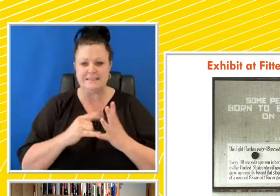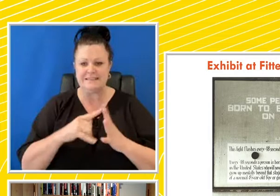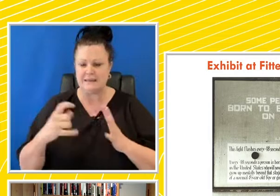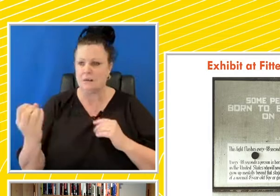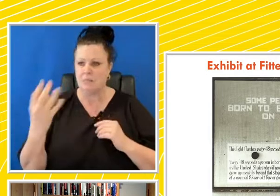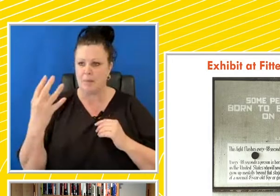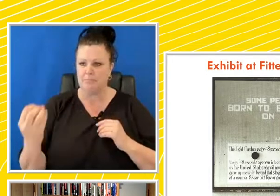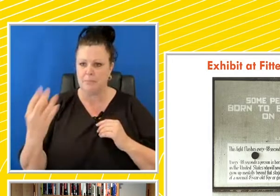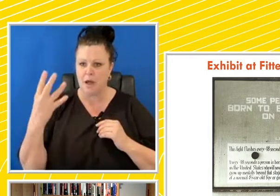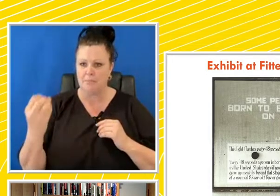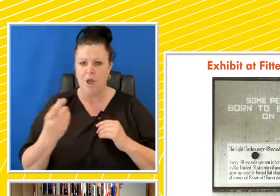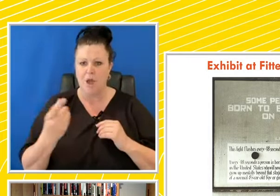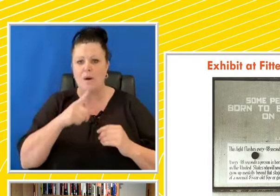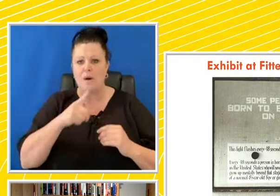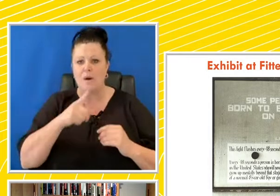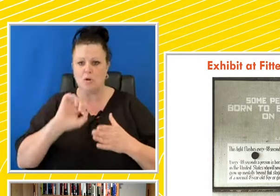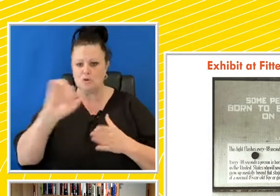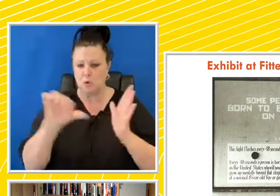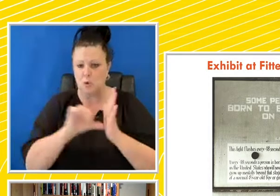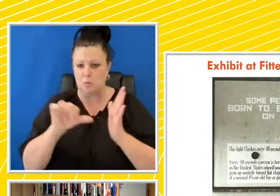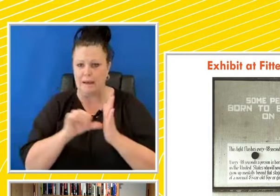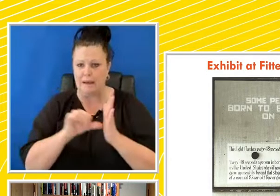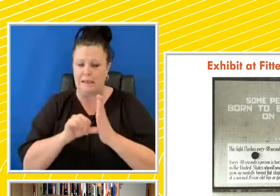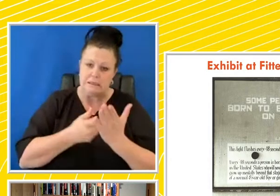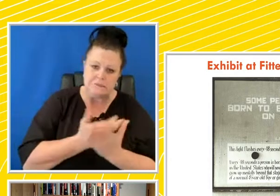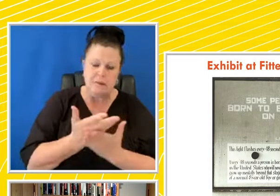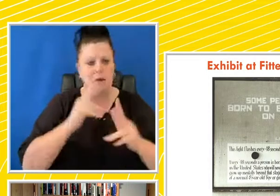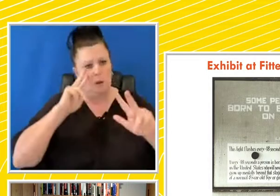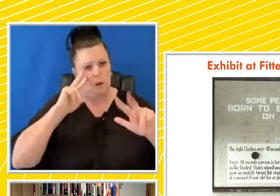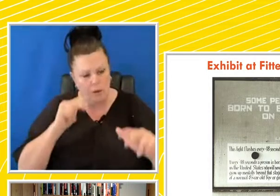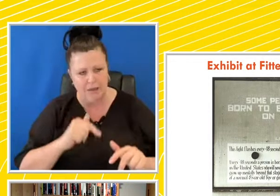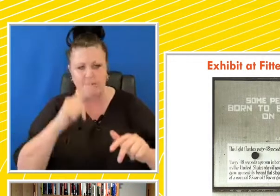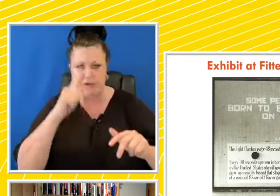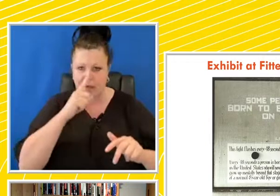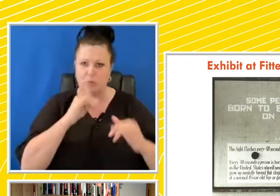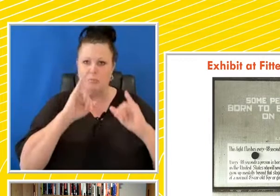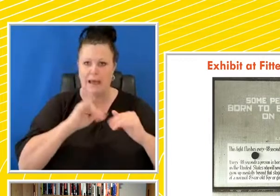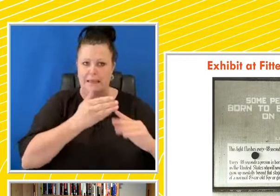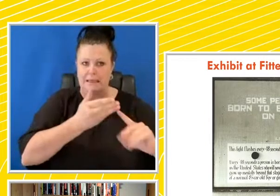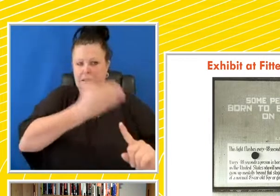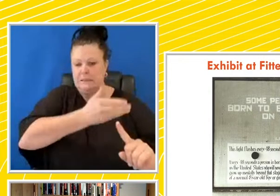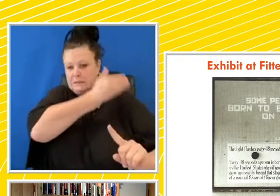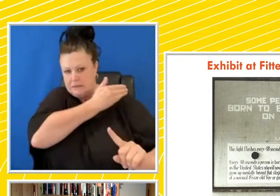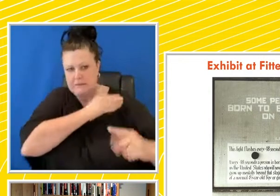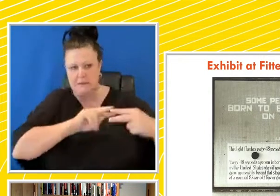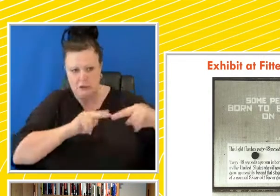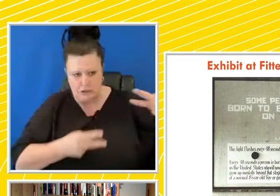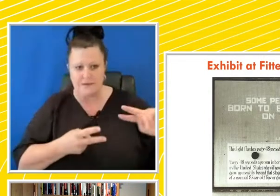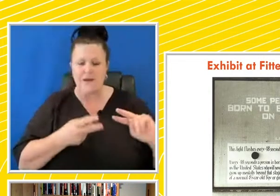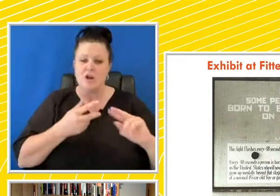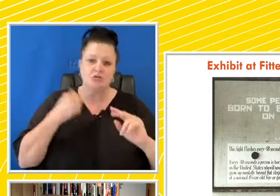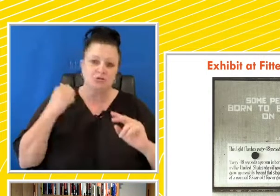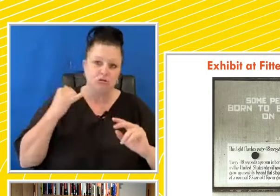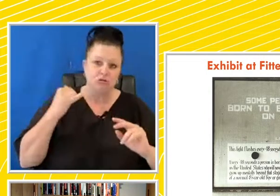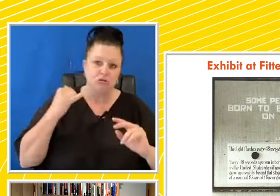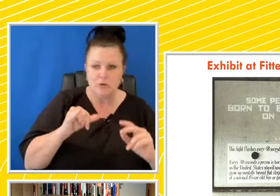Every 15 seconds, $100 of your money goes for the care of persons with bad heredity, such as the insane, feeble-minded, criminals, and other